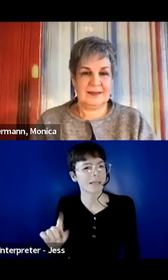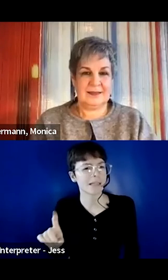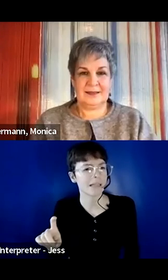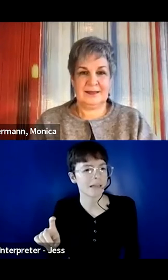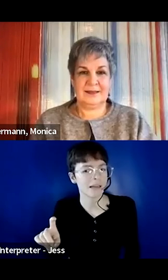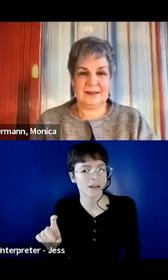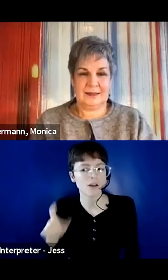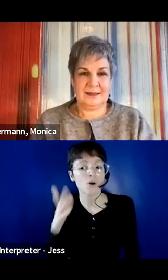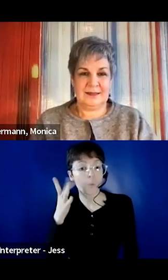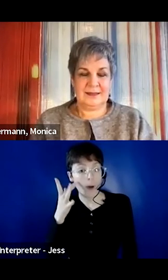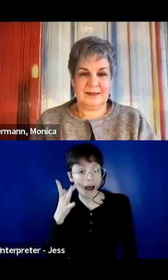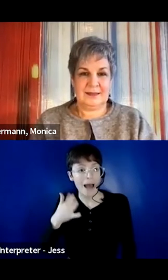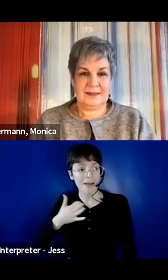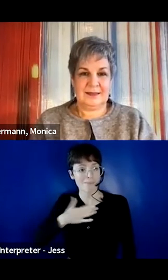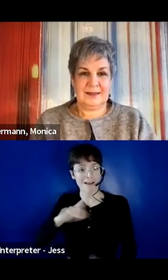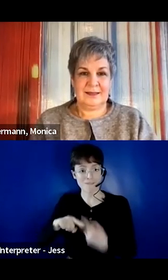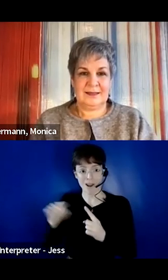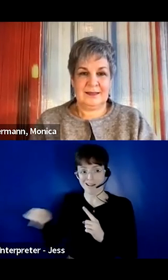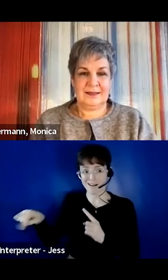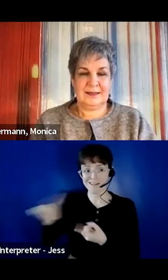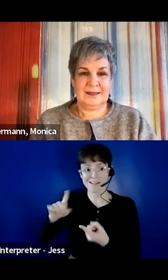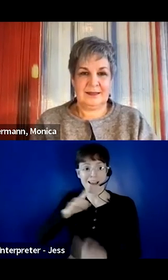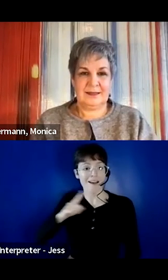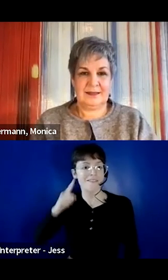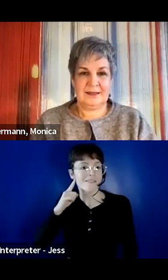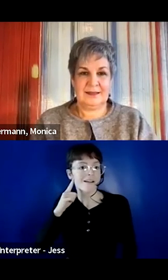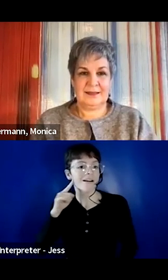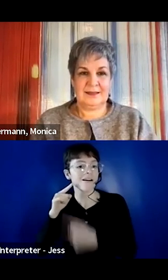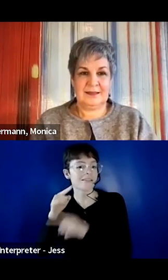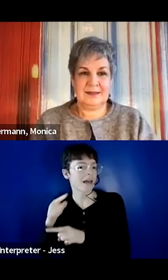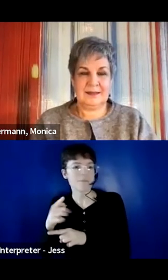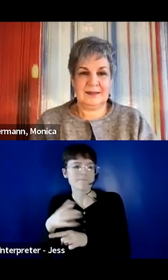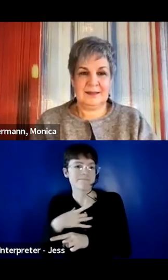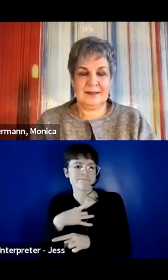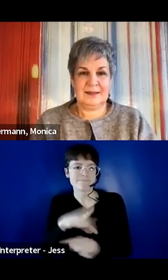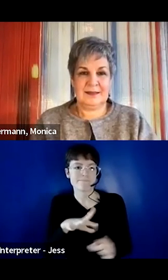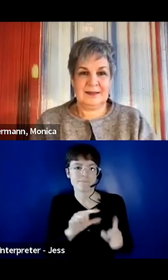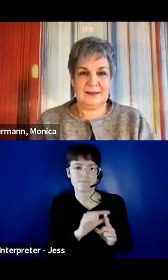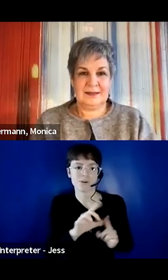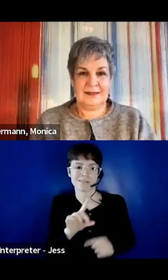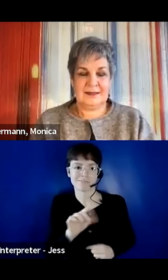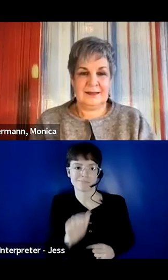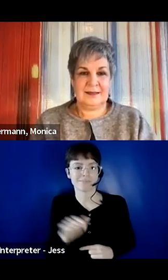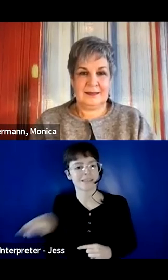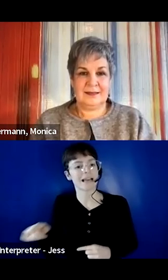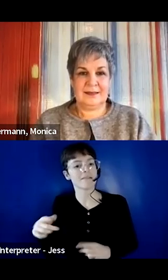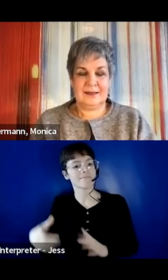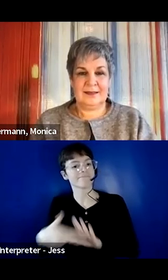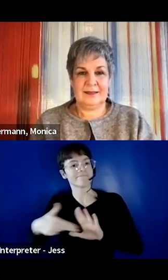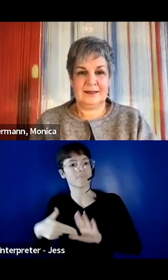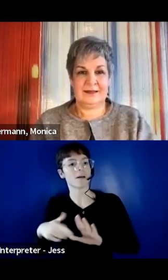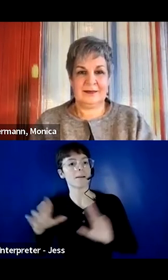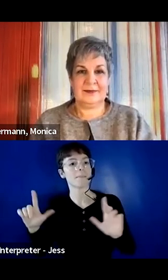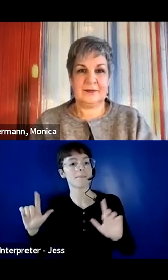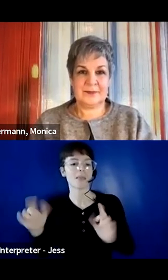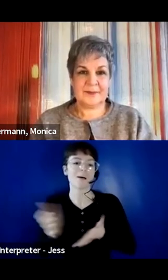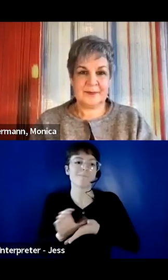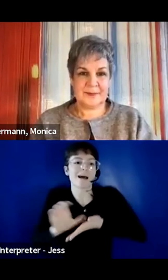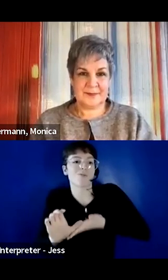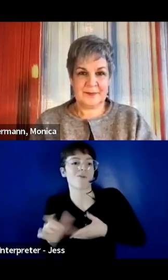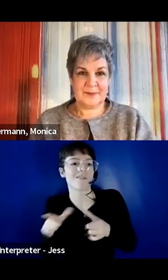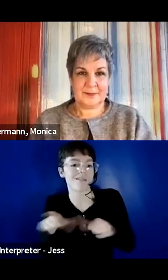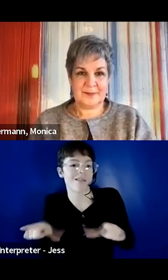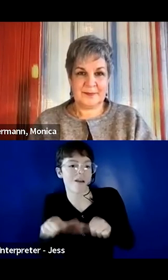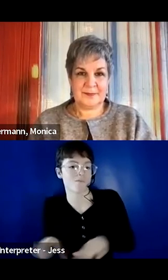my deaf friends identify as minority language users. As a librarian, I highlight books by and